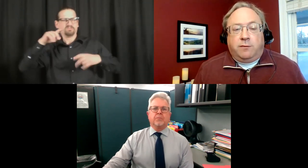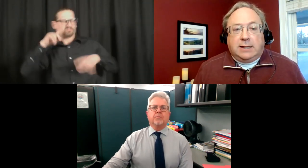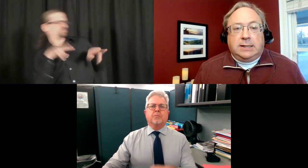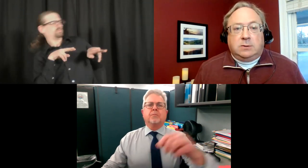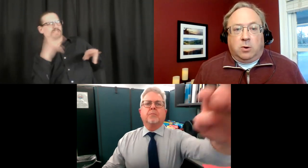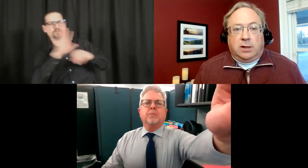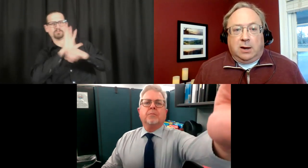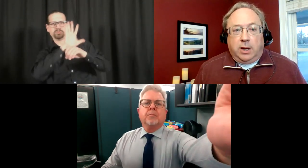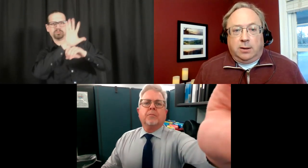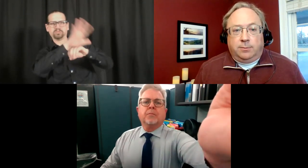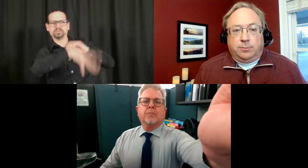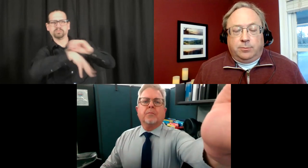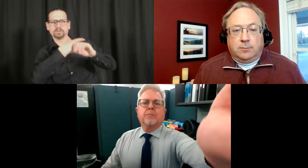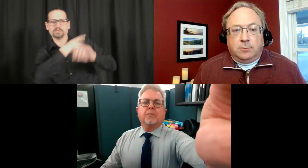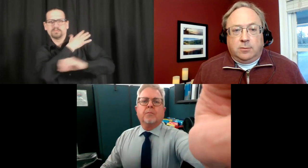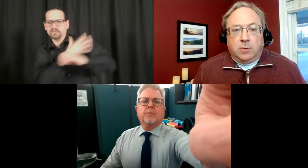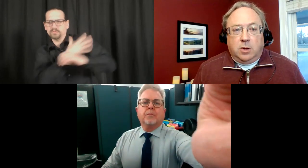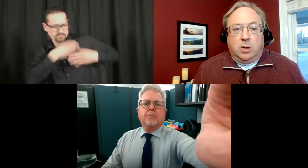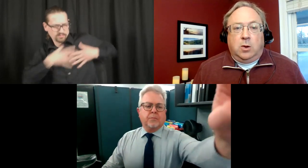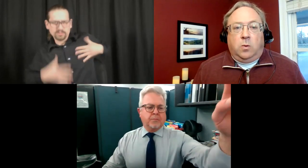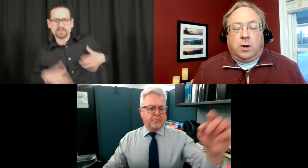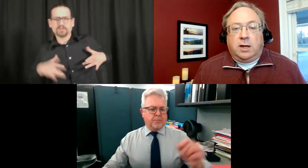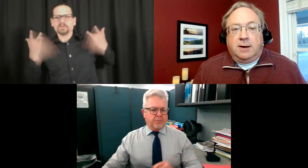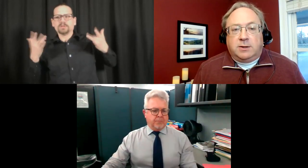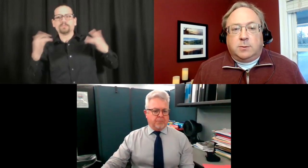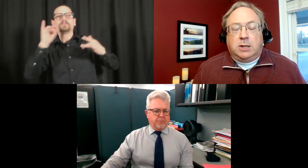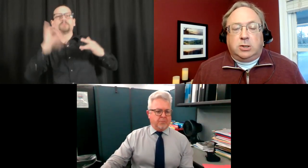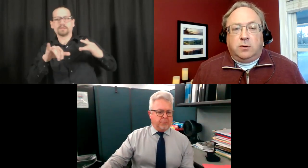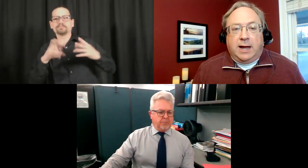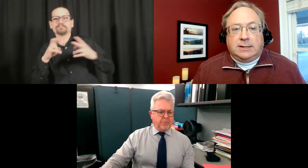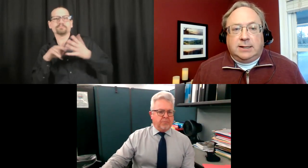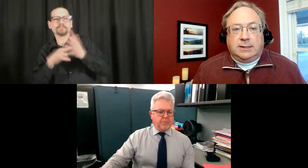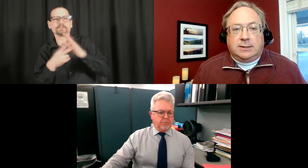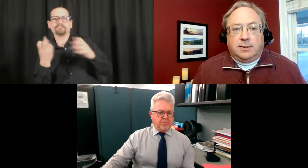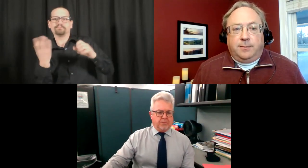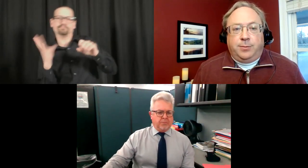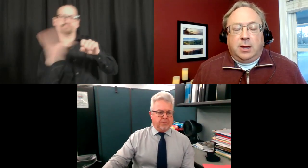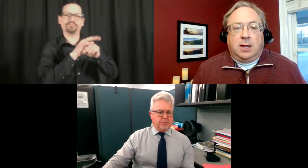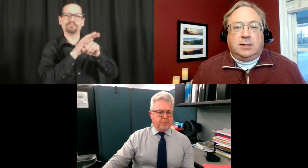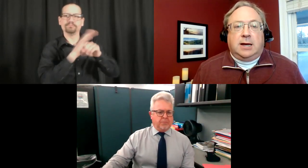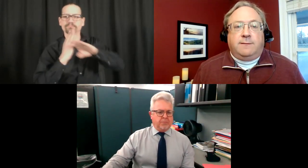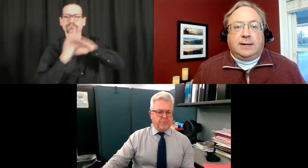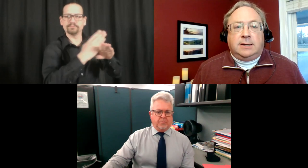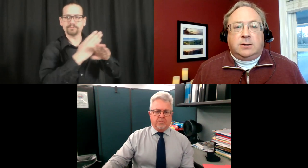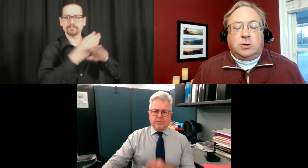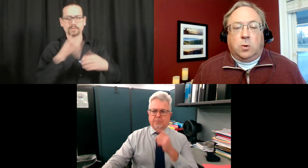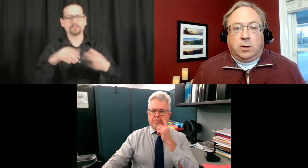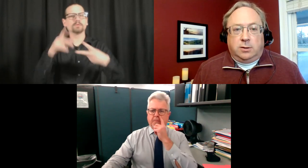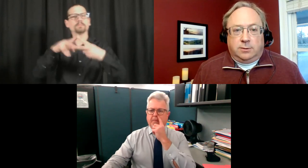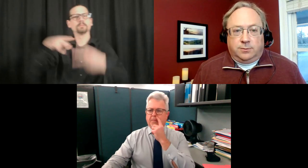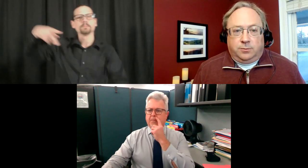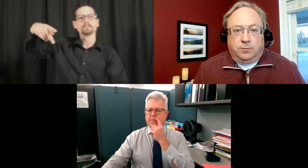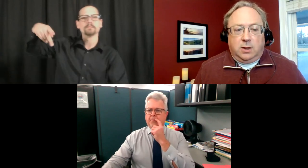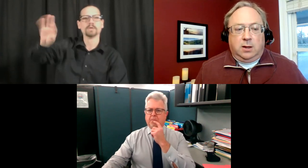Both vaccines work that way. One of the differences between two vaccines is how the vaccines are